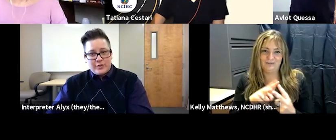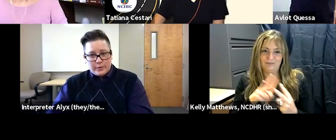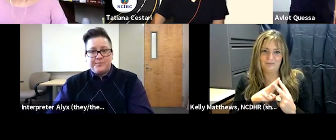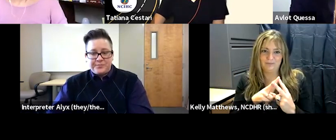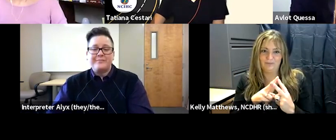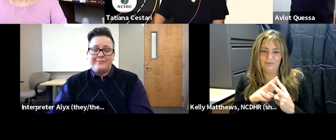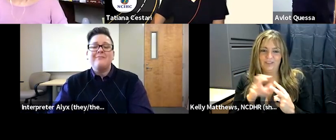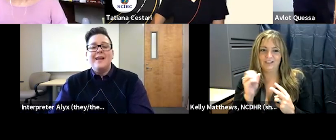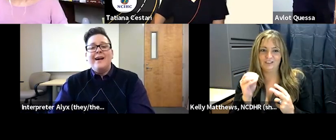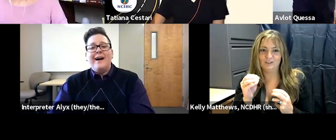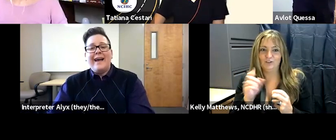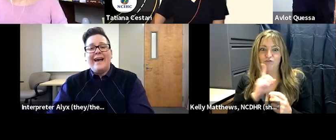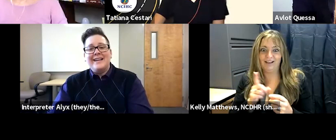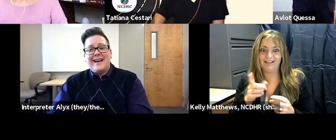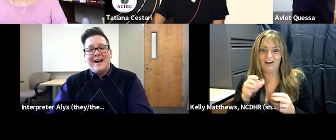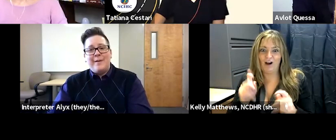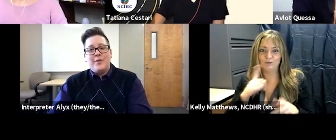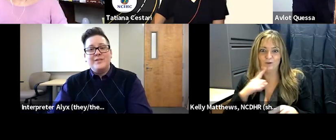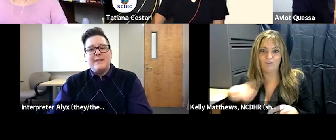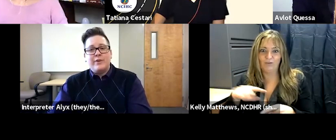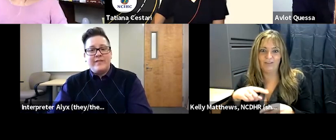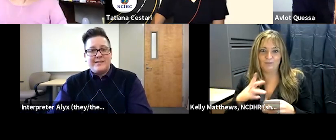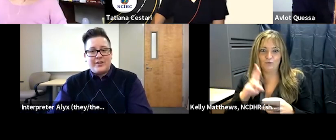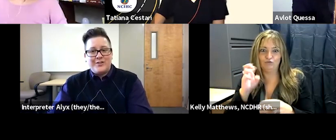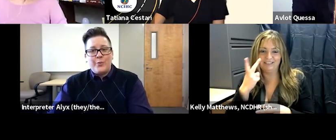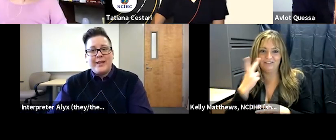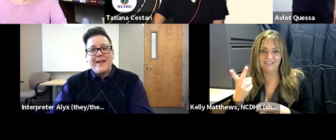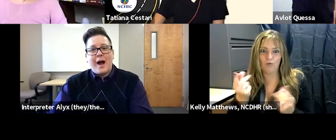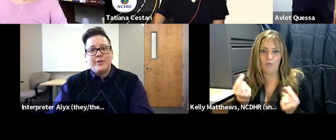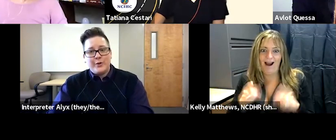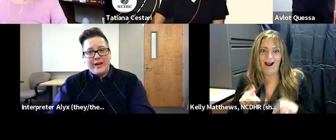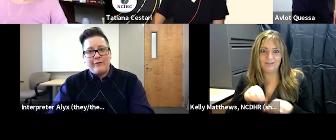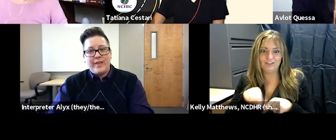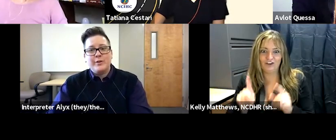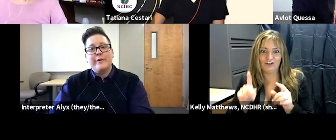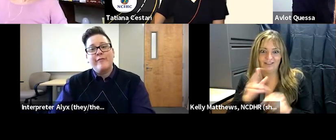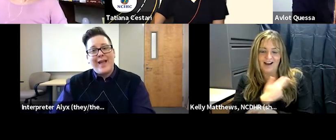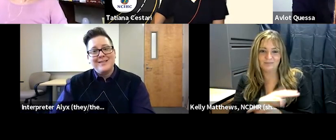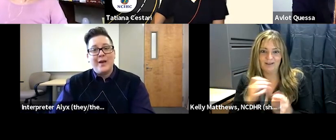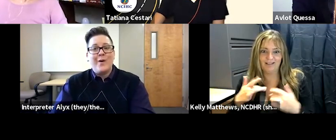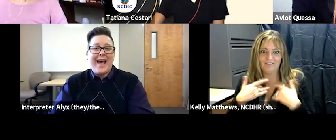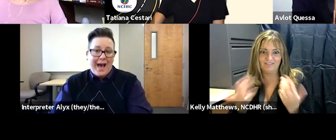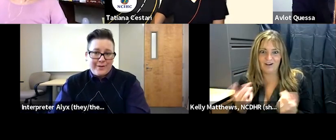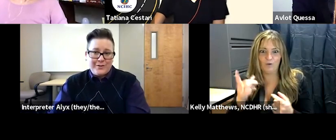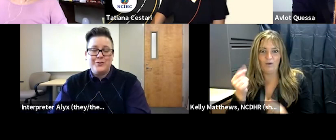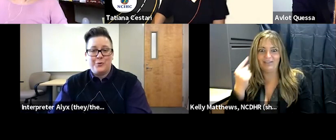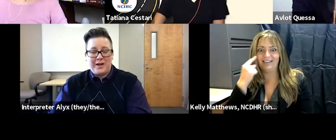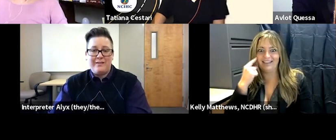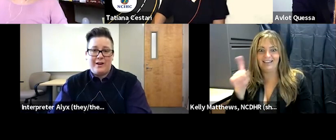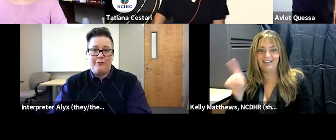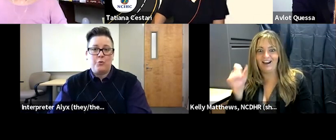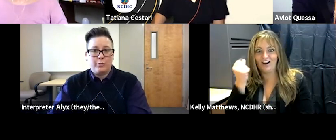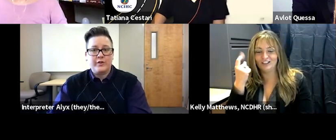deaf individual and um those debriefing sessions are really the opportunity for them to reflect on what happened